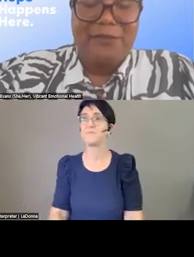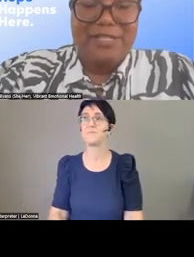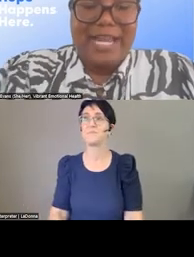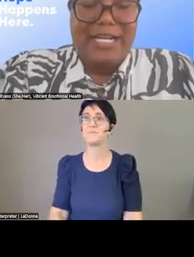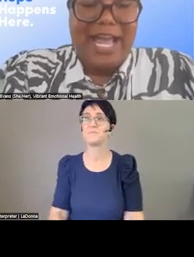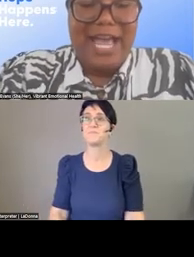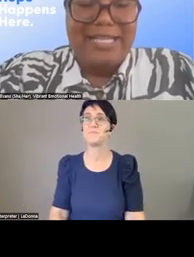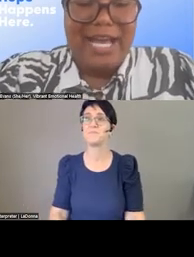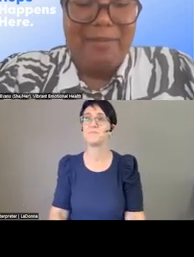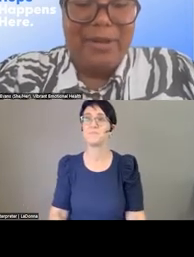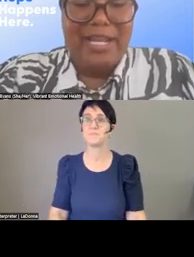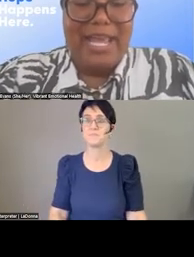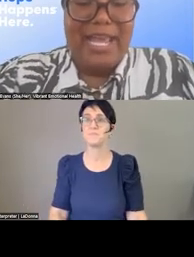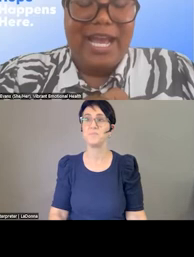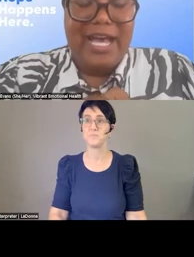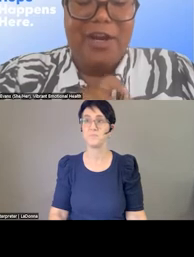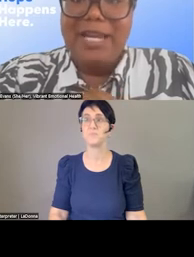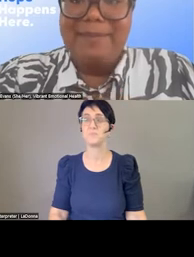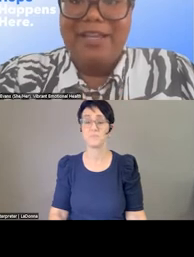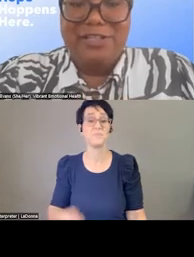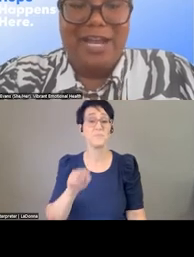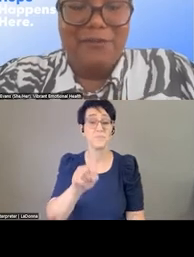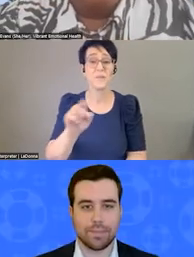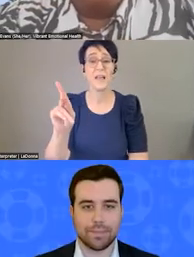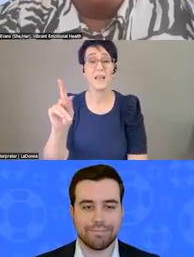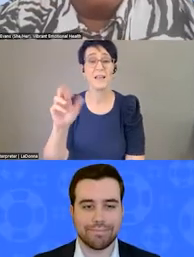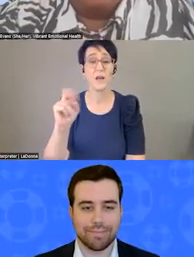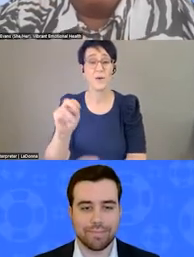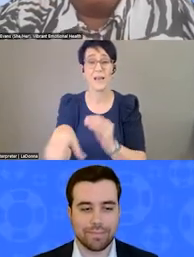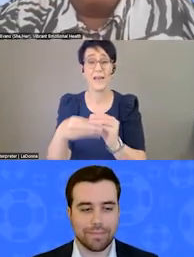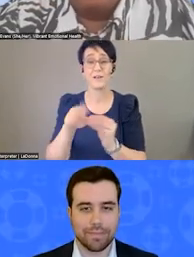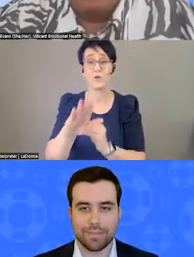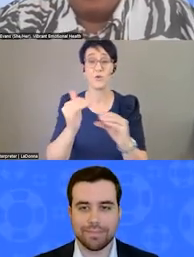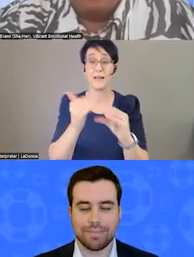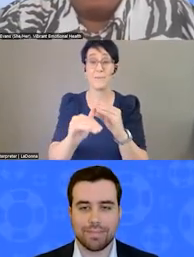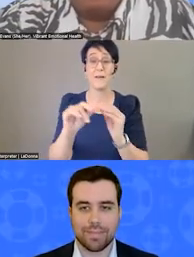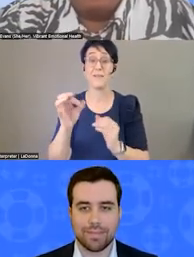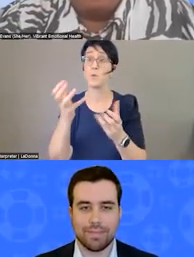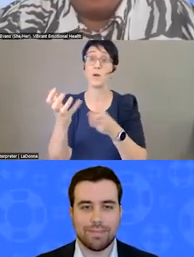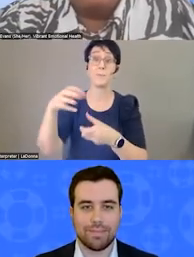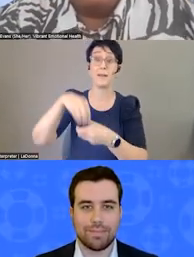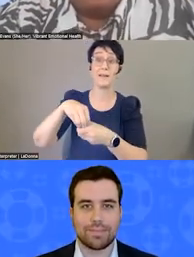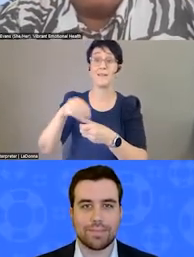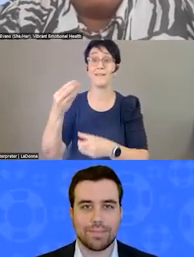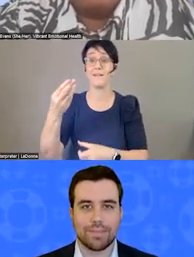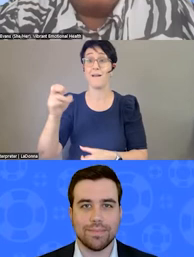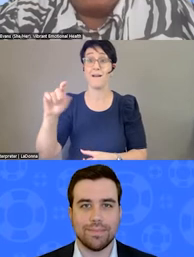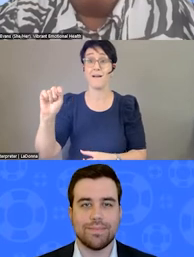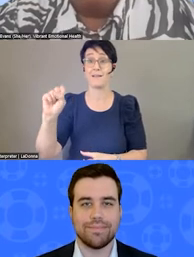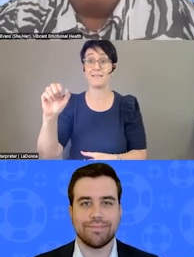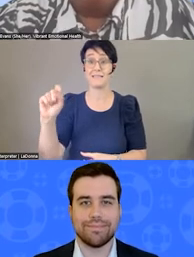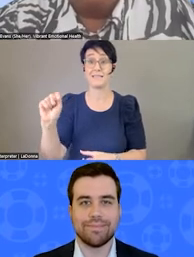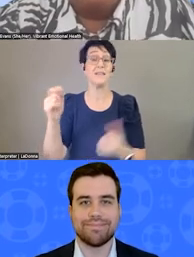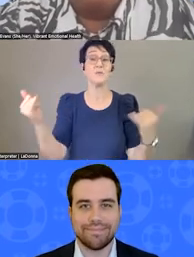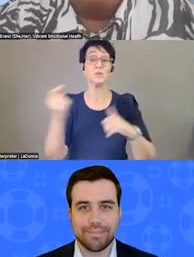And, of course, Karen has put her email in the chat if you do want to be in the hot seat. Our hot seat guest today